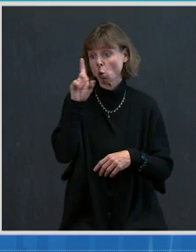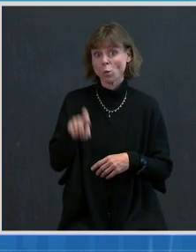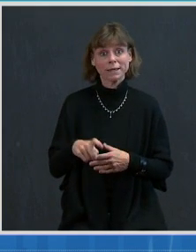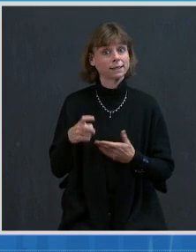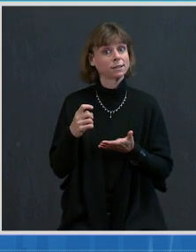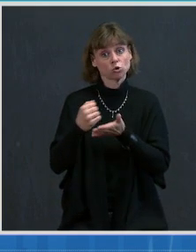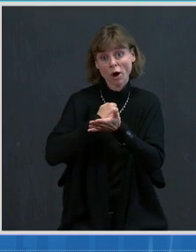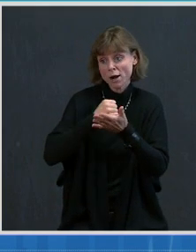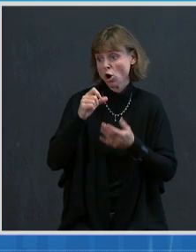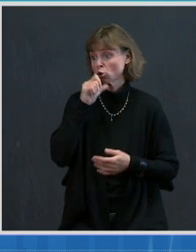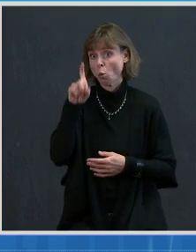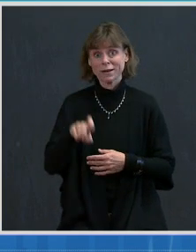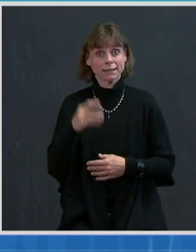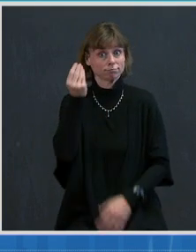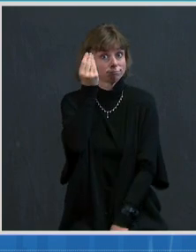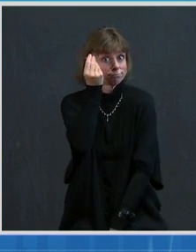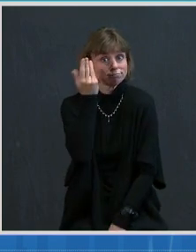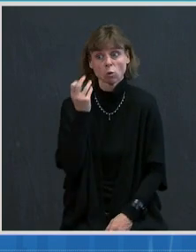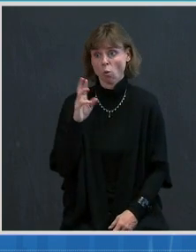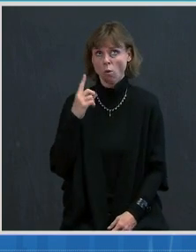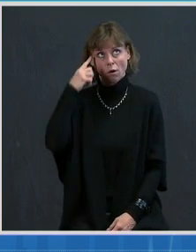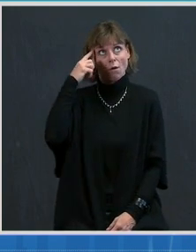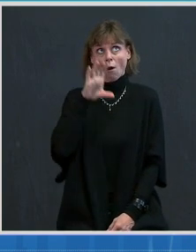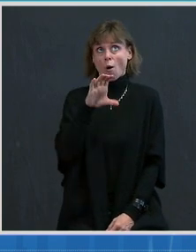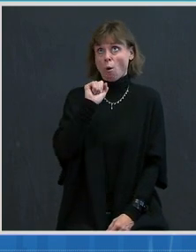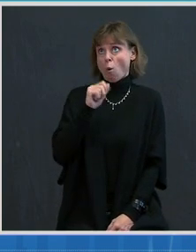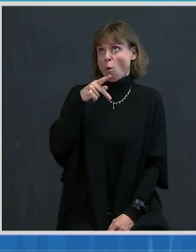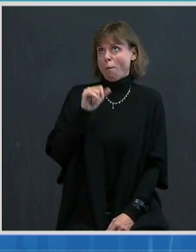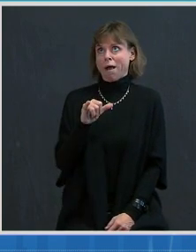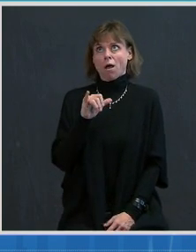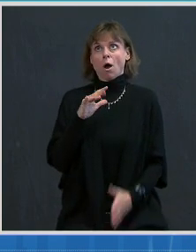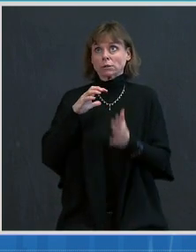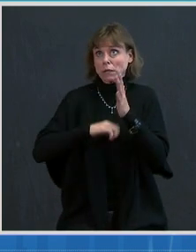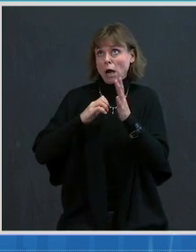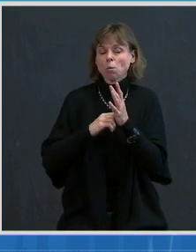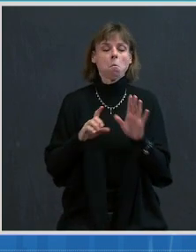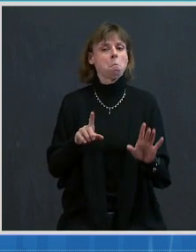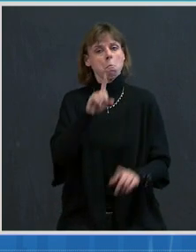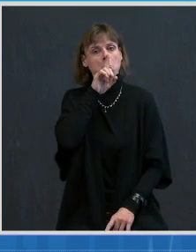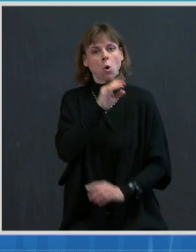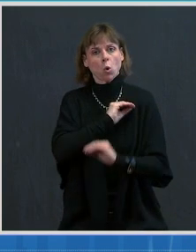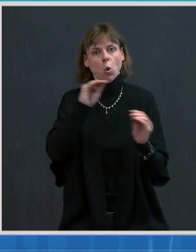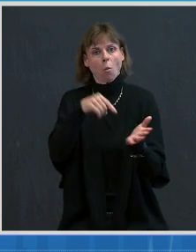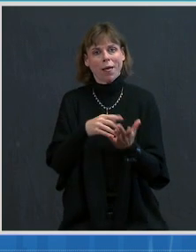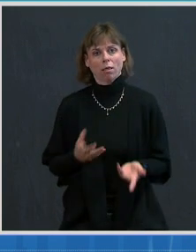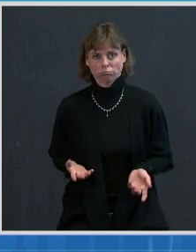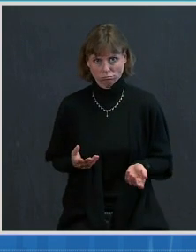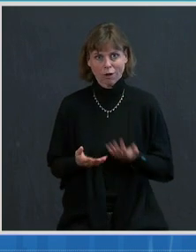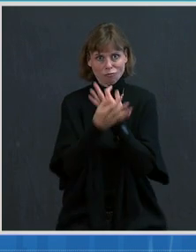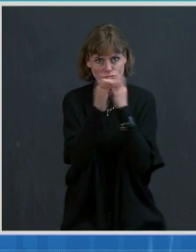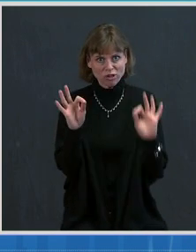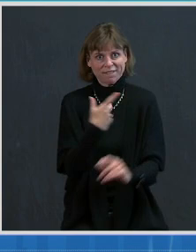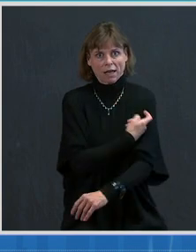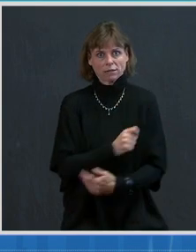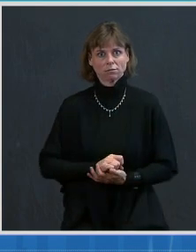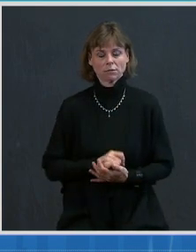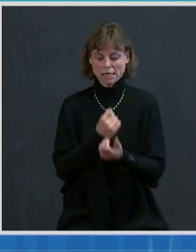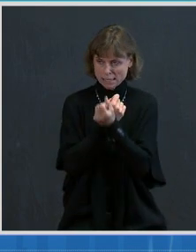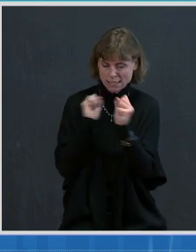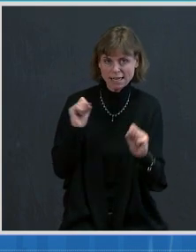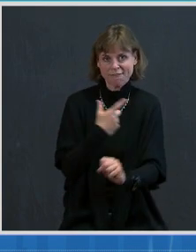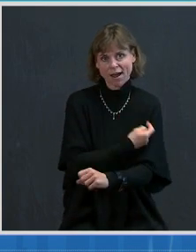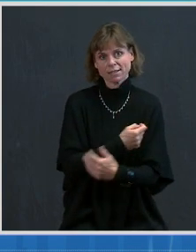card or worry about a copayment or deductible. You will not get a bill. The vaccines are free. They're safe and they're effective.